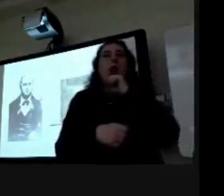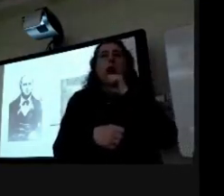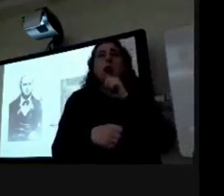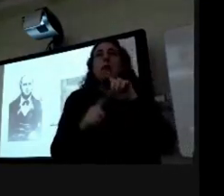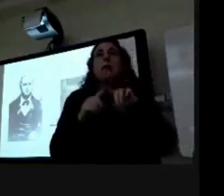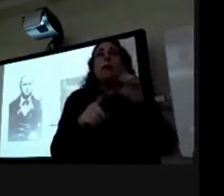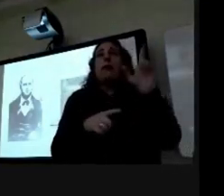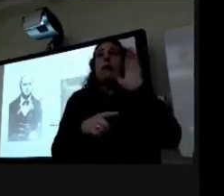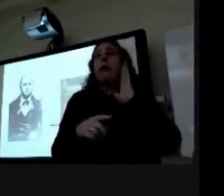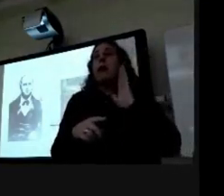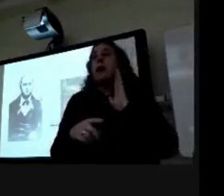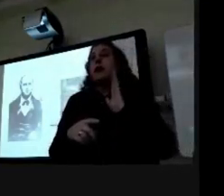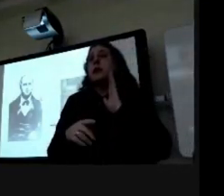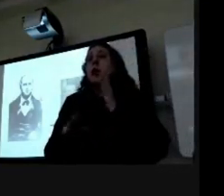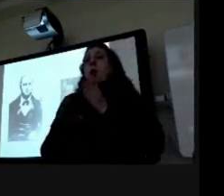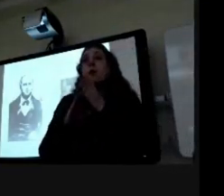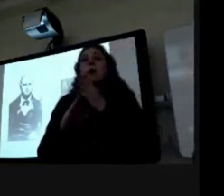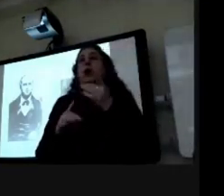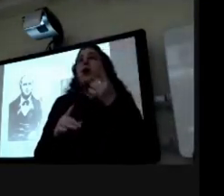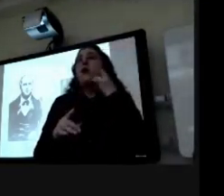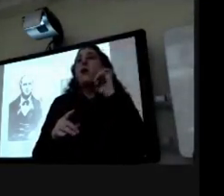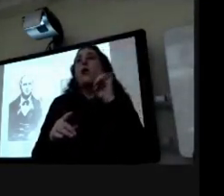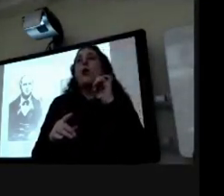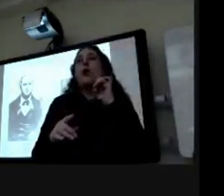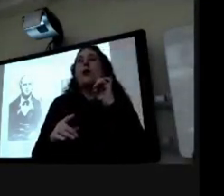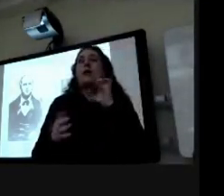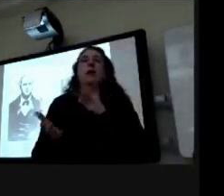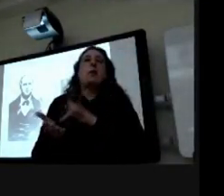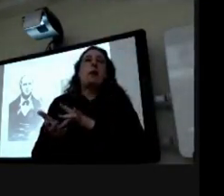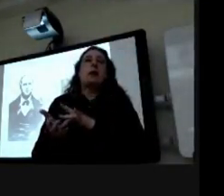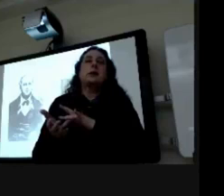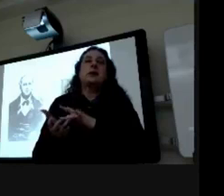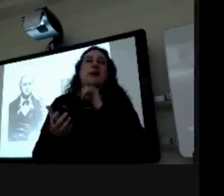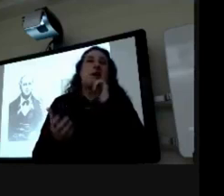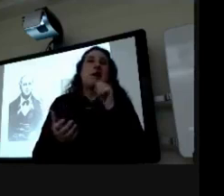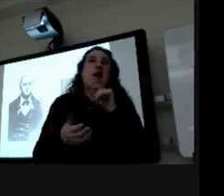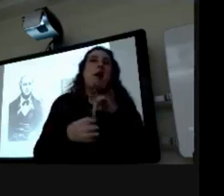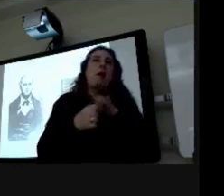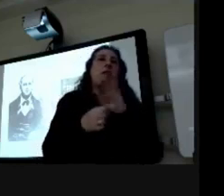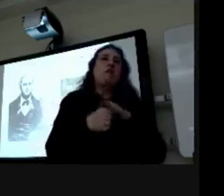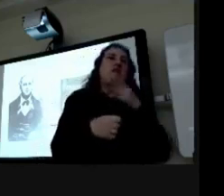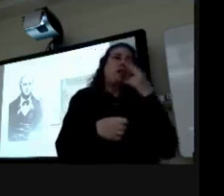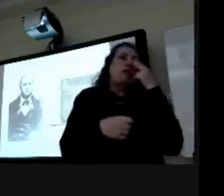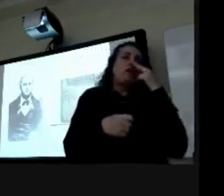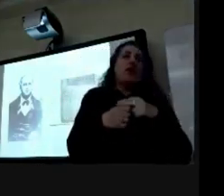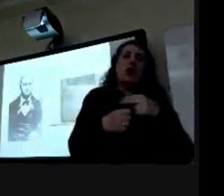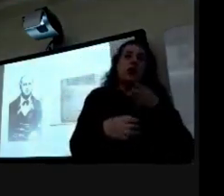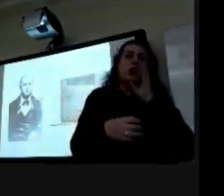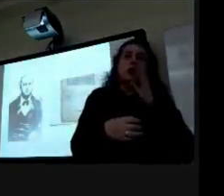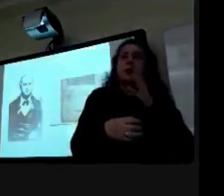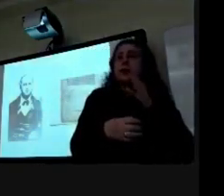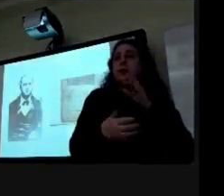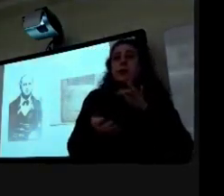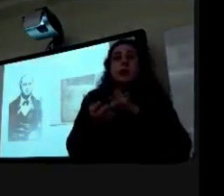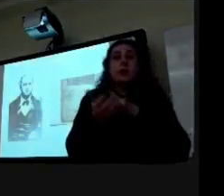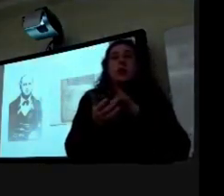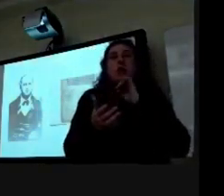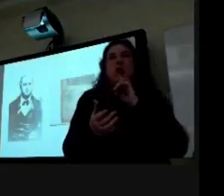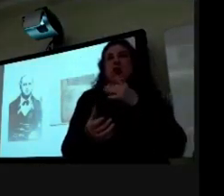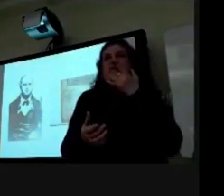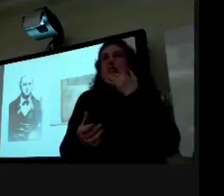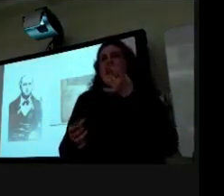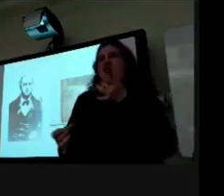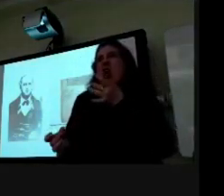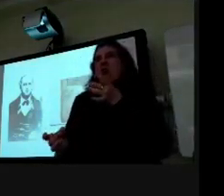was actually primarily medicinal um so a lot of these medicines they made were just really foul tasting